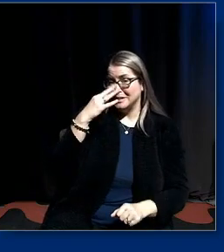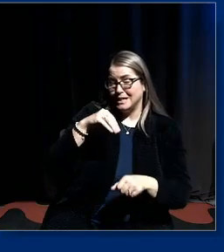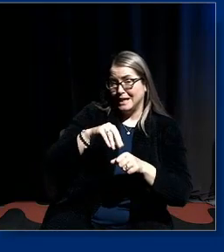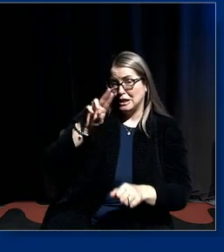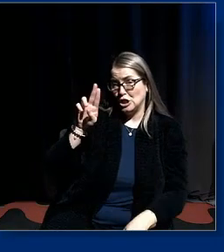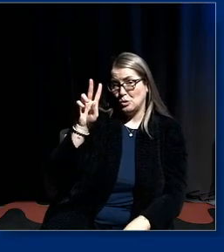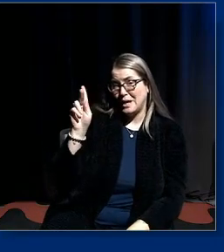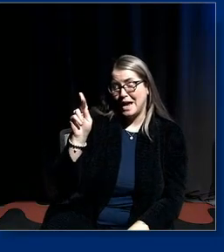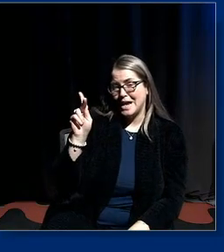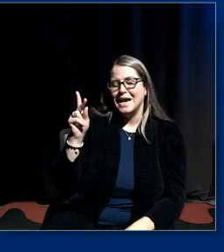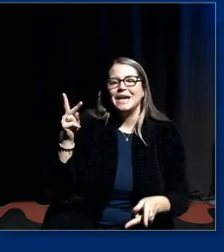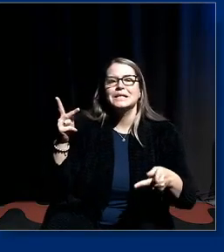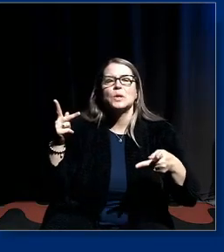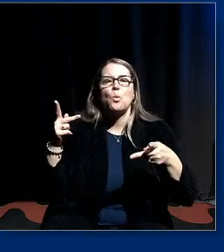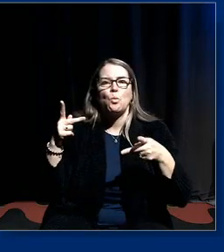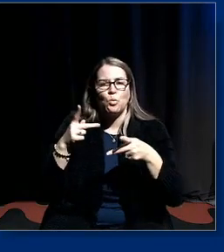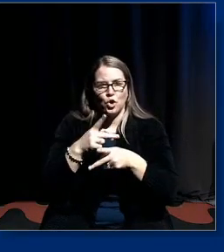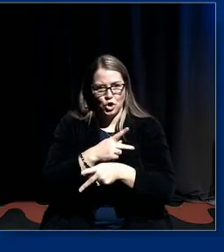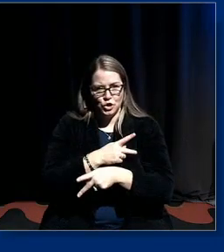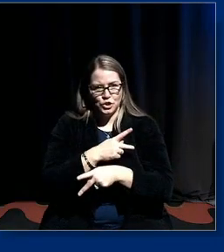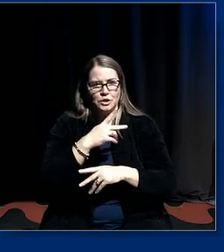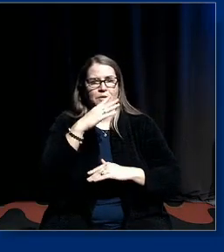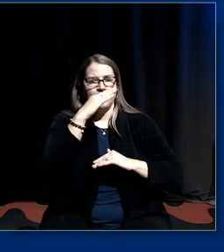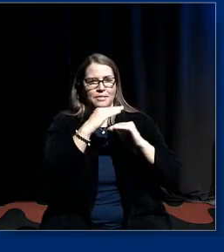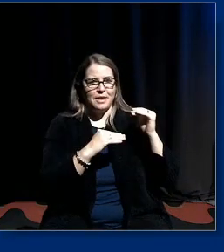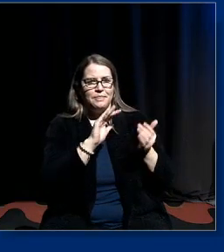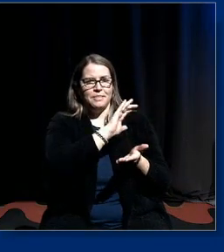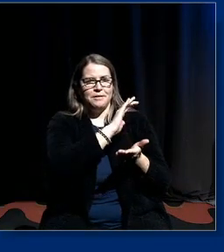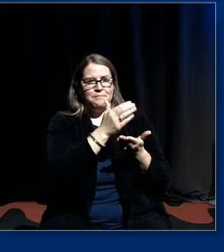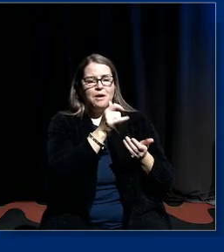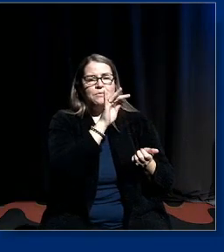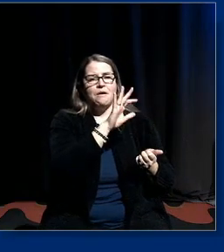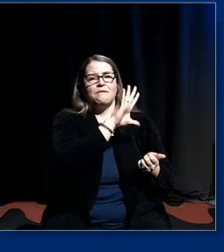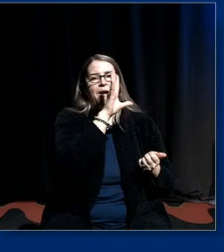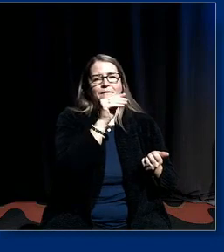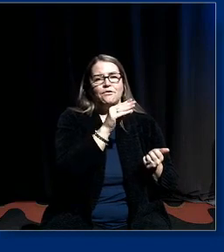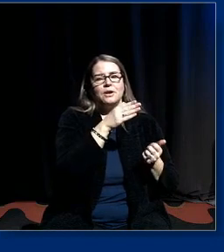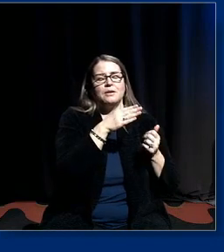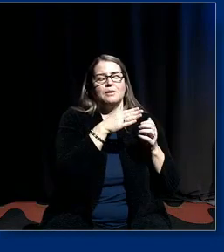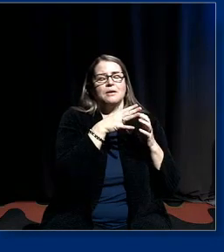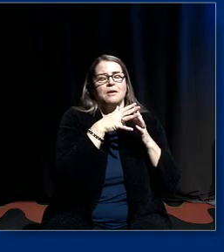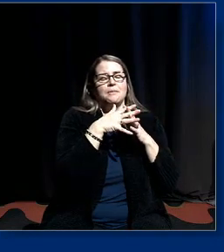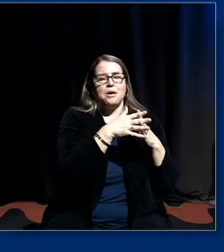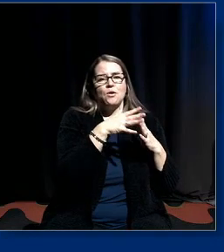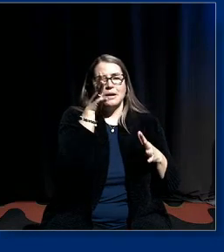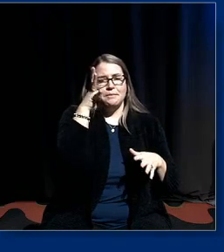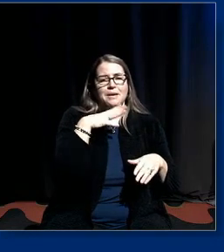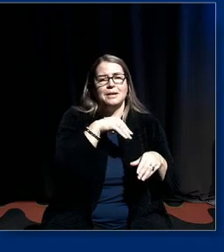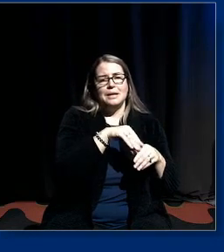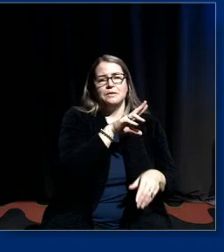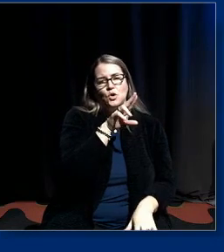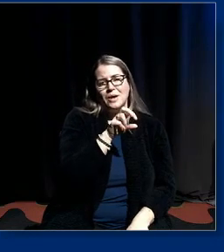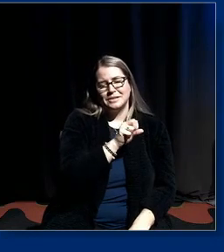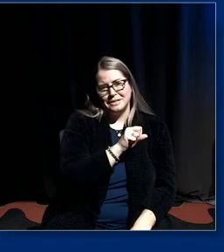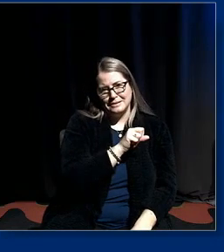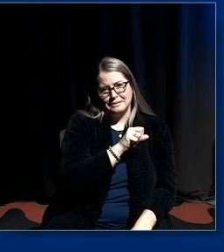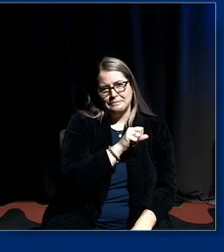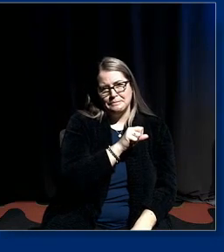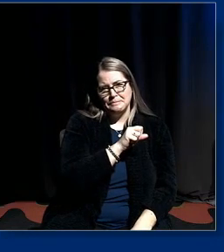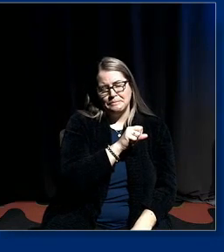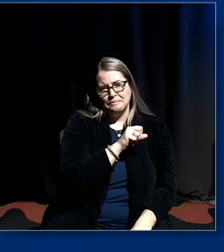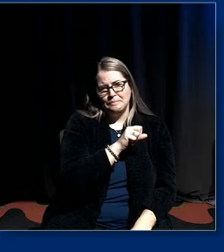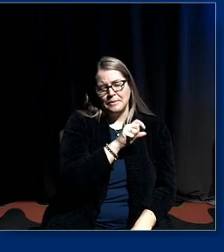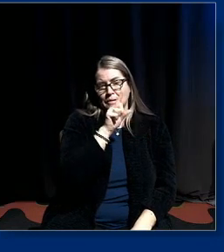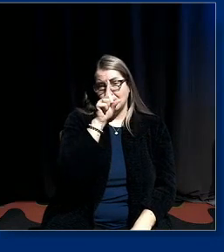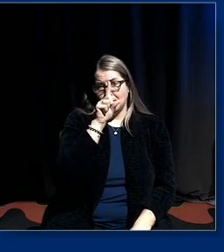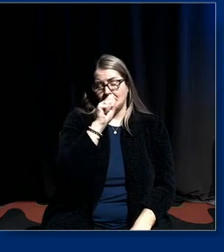is worse than the over-representation of african-american men in prisons in the us but folks